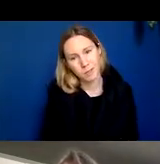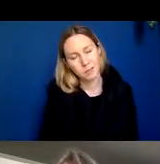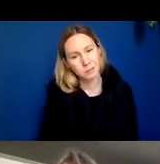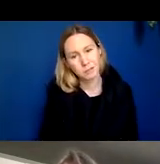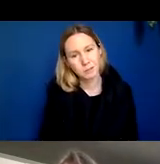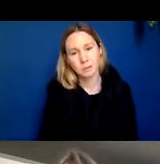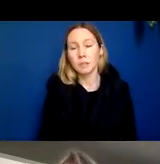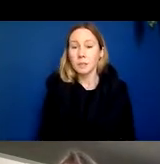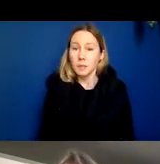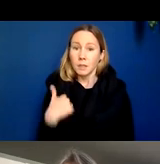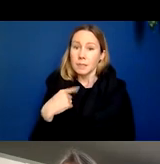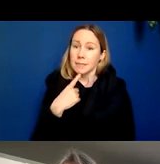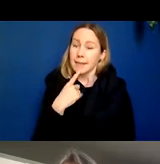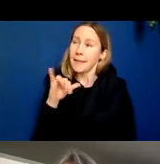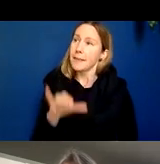I would say that